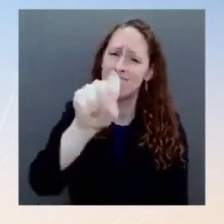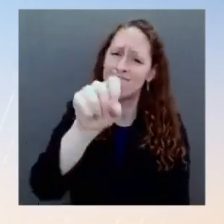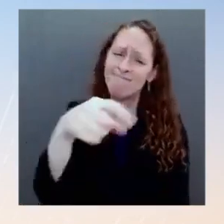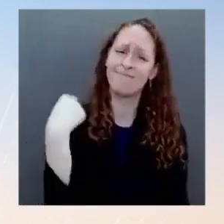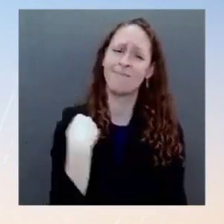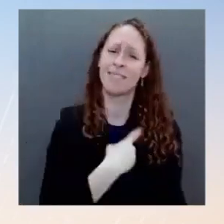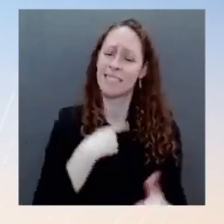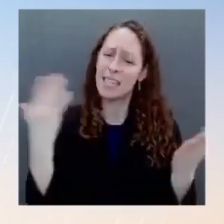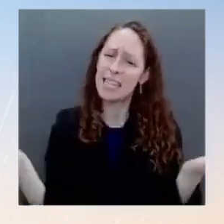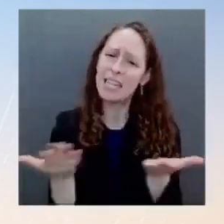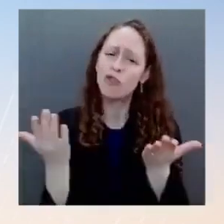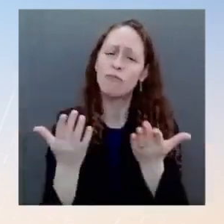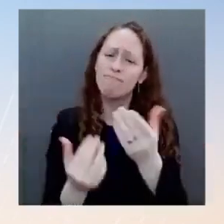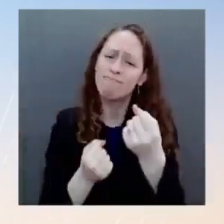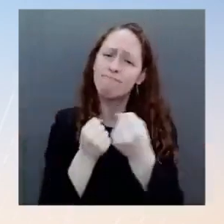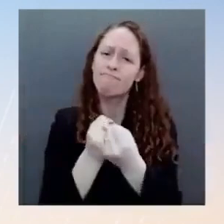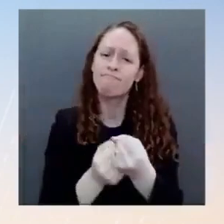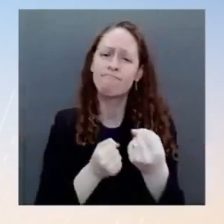line in your communities.